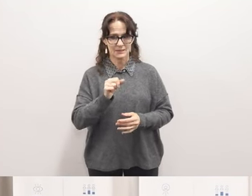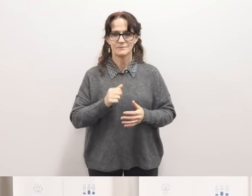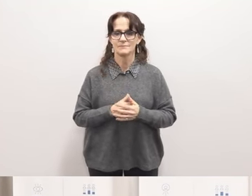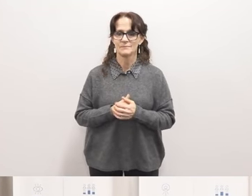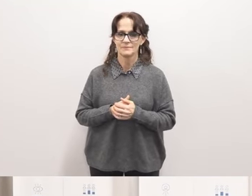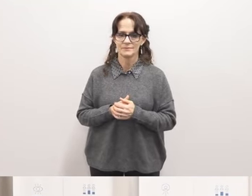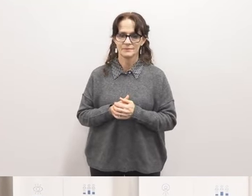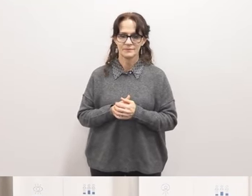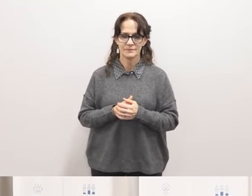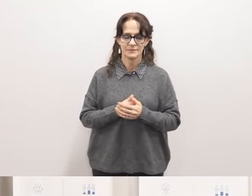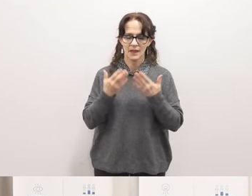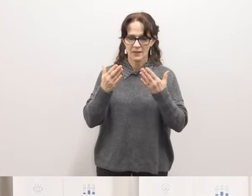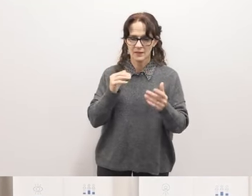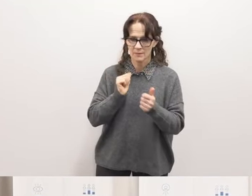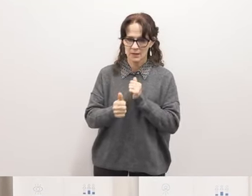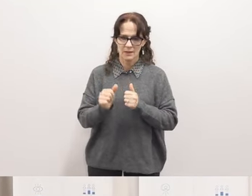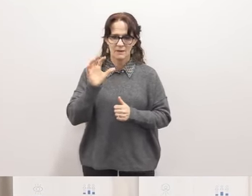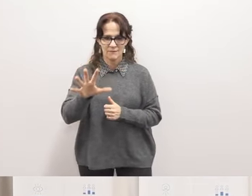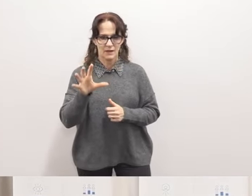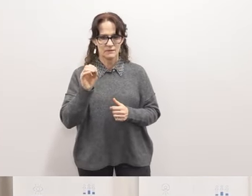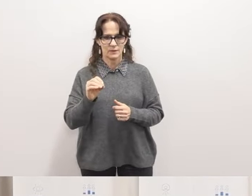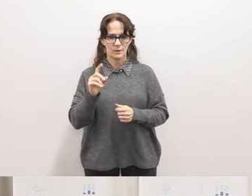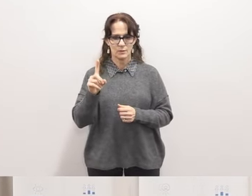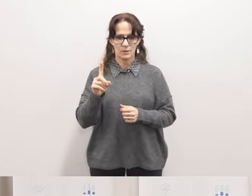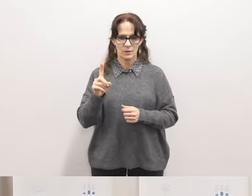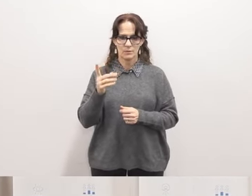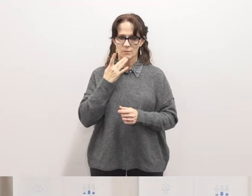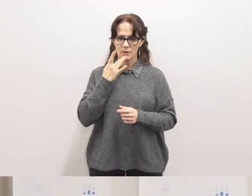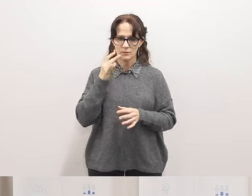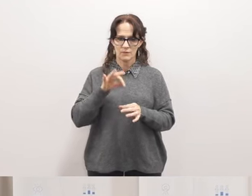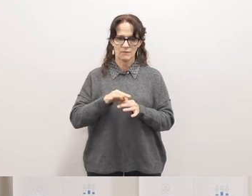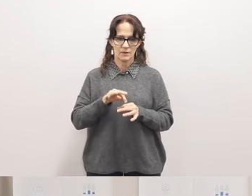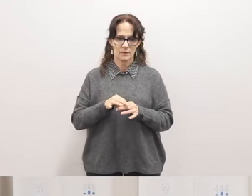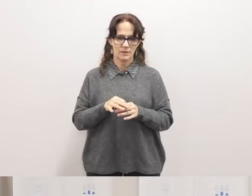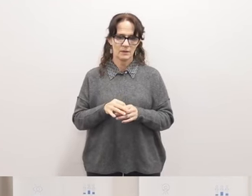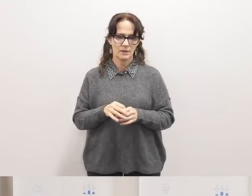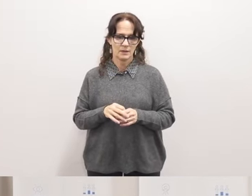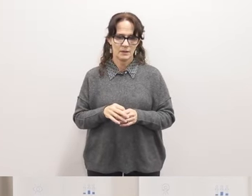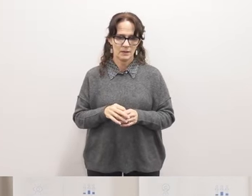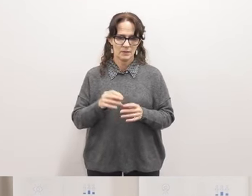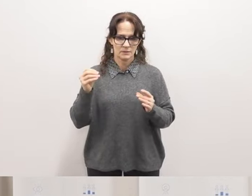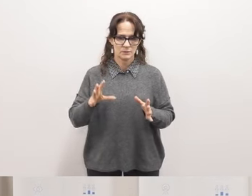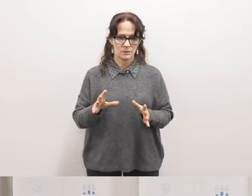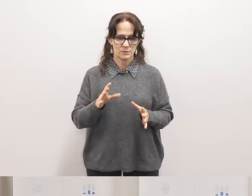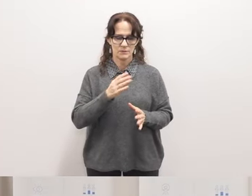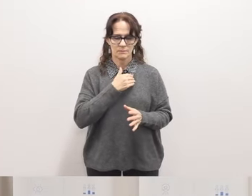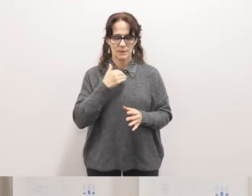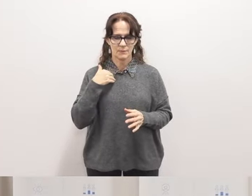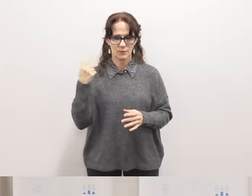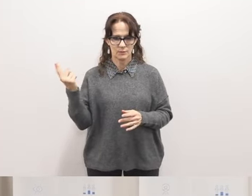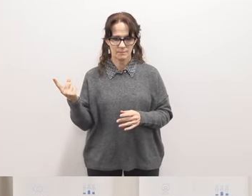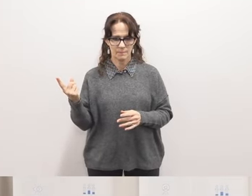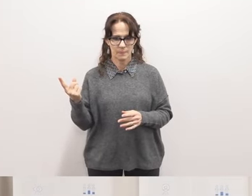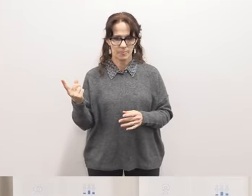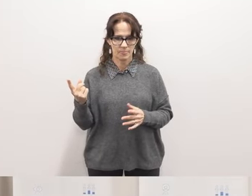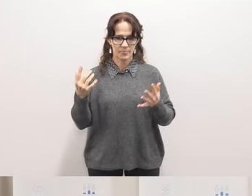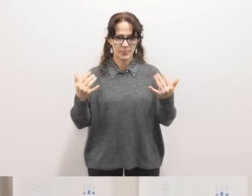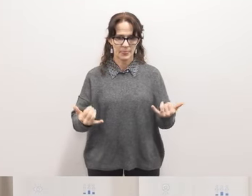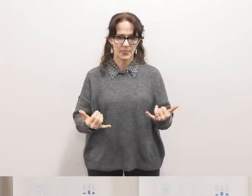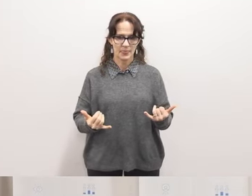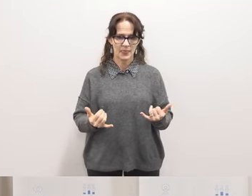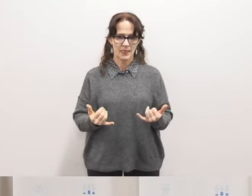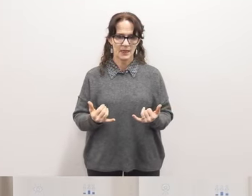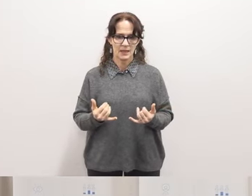aye thank you that passes 5-0 with a preferential vote from our student board member and that brings us to